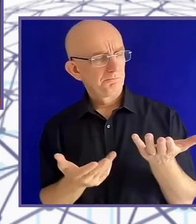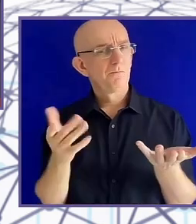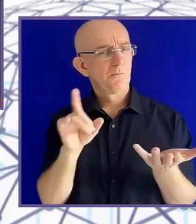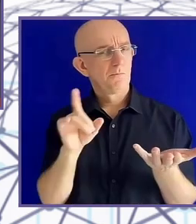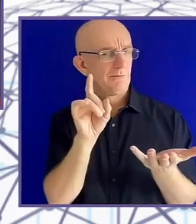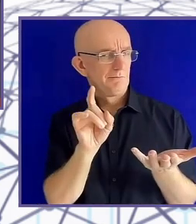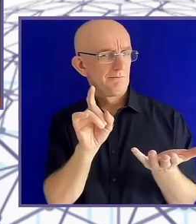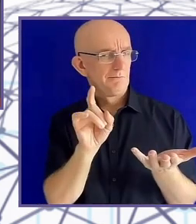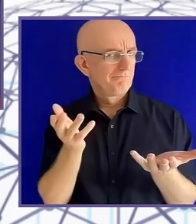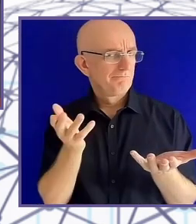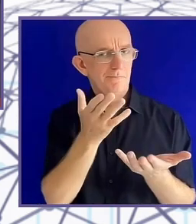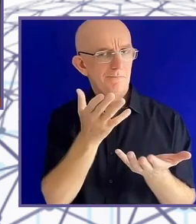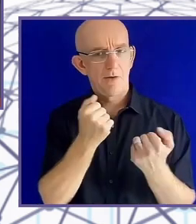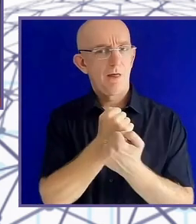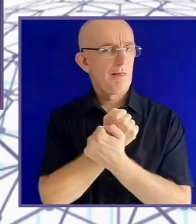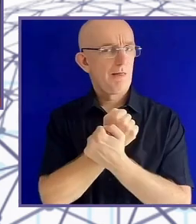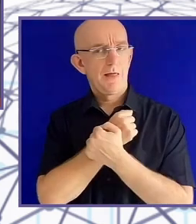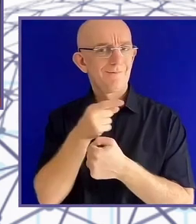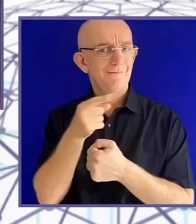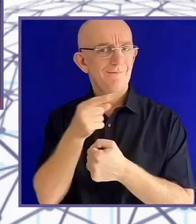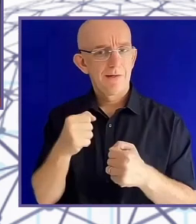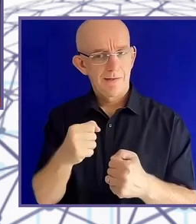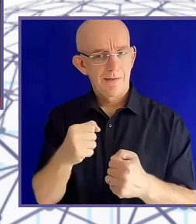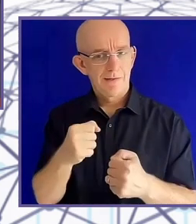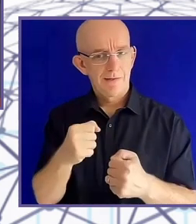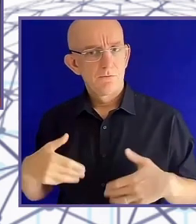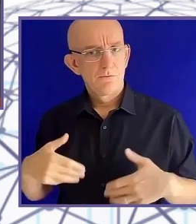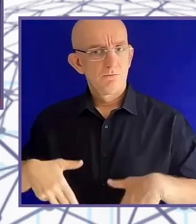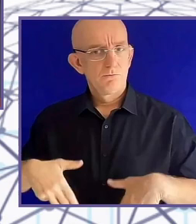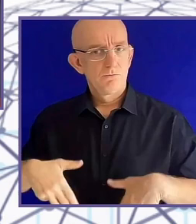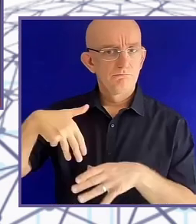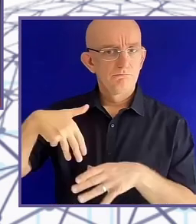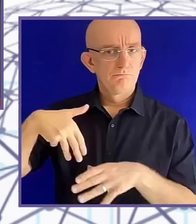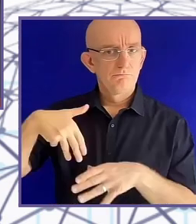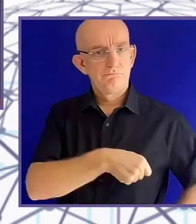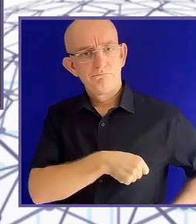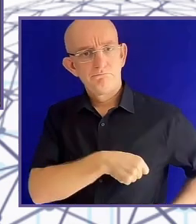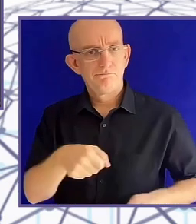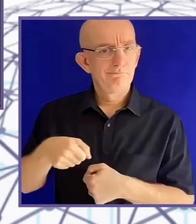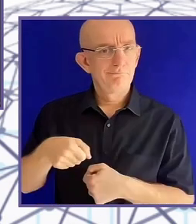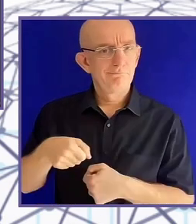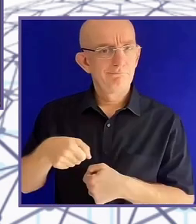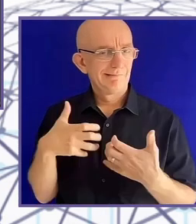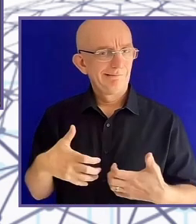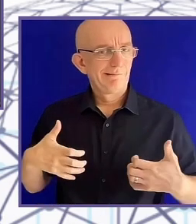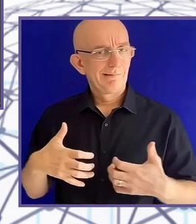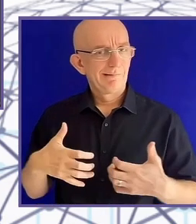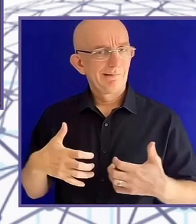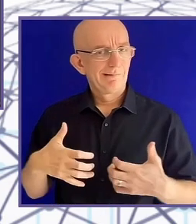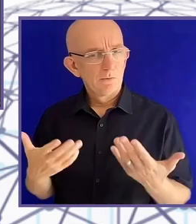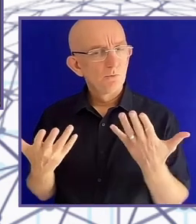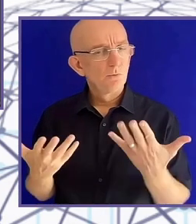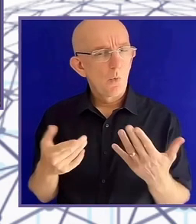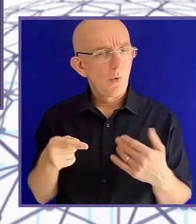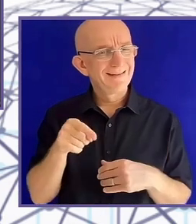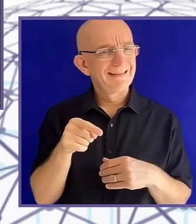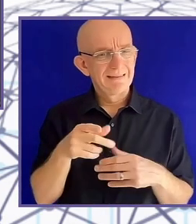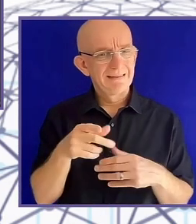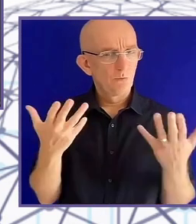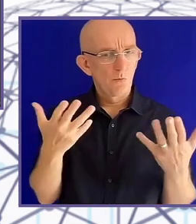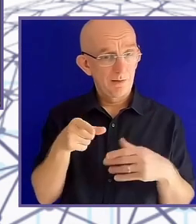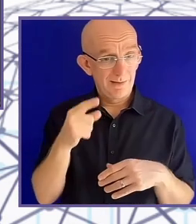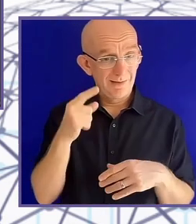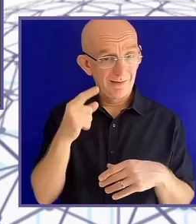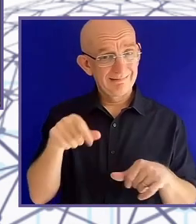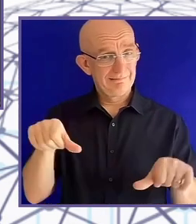research or use an exoskeleton if it does become usable, if it does become feasible. But it's worth asking